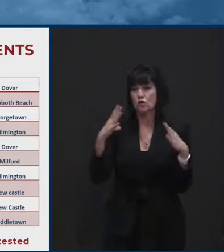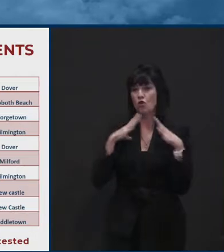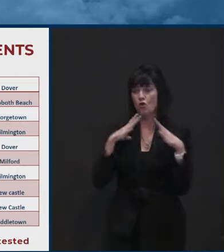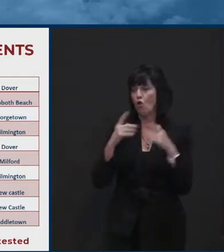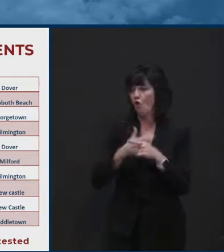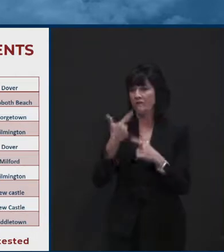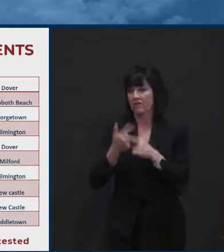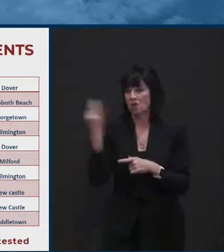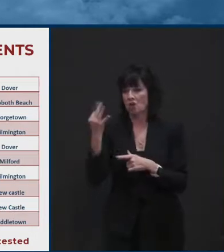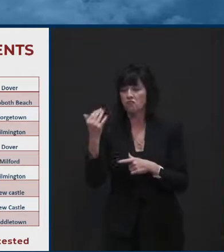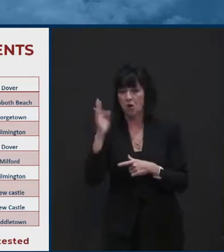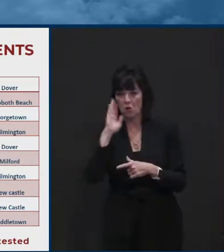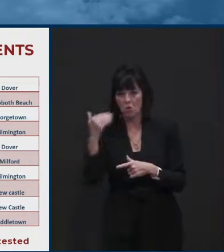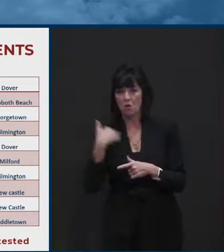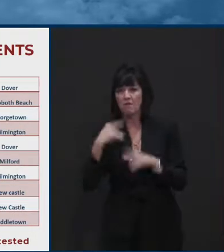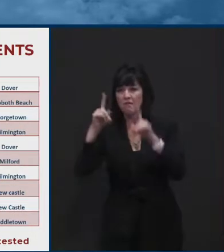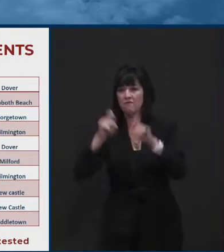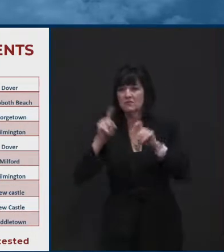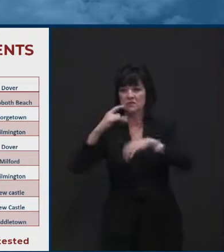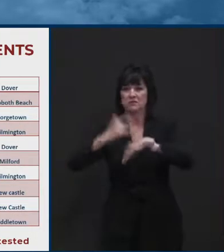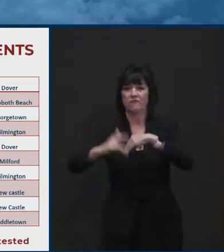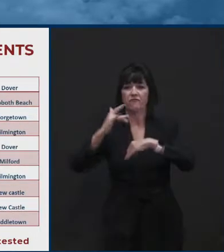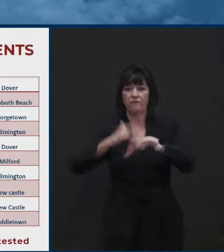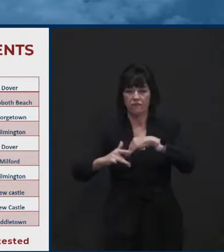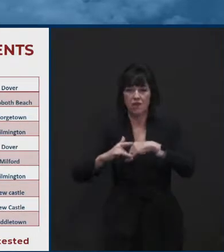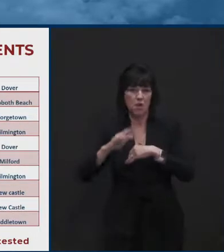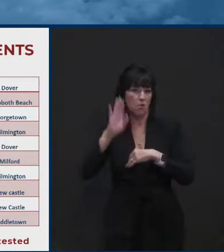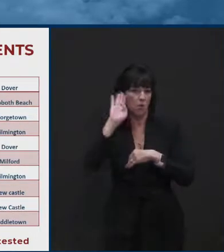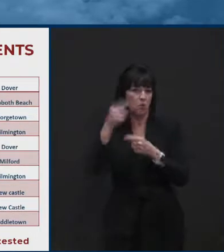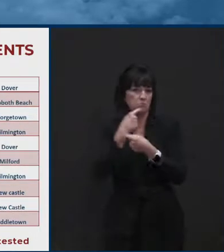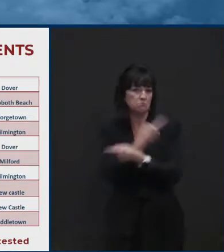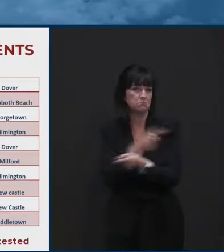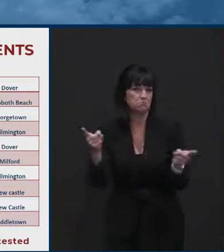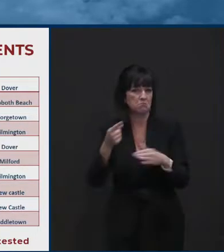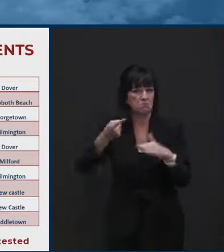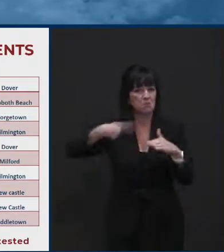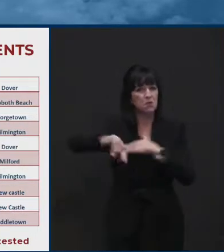events as well that will be published, uh, later on, uh, this week.